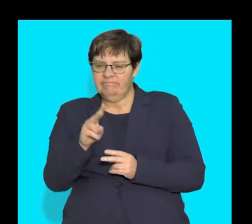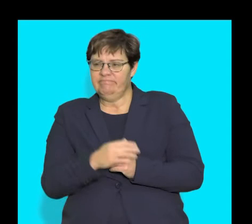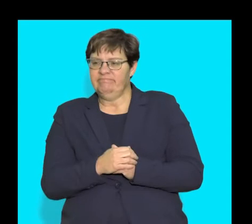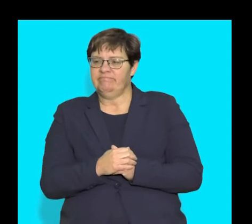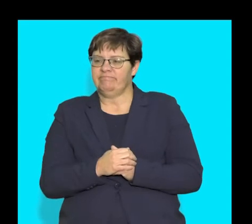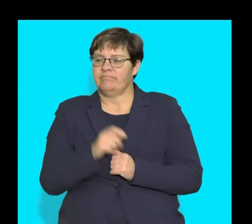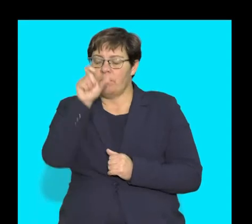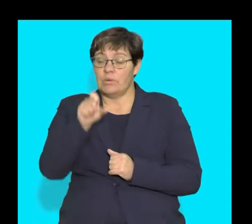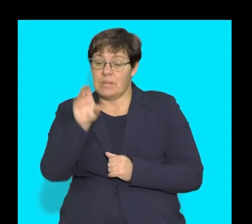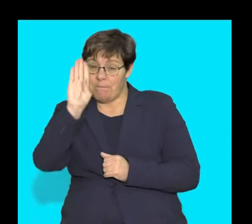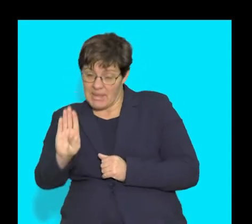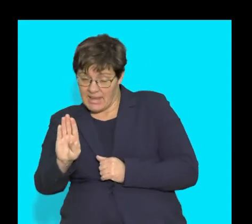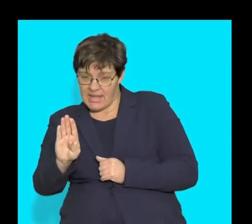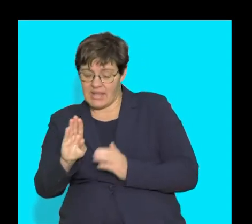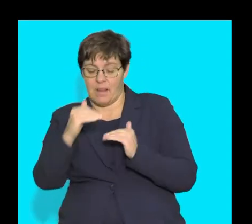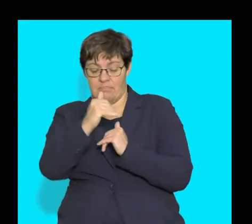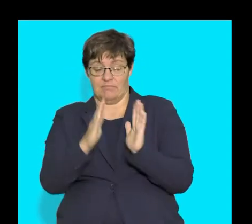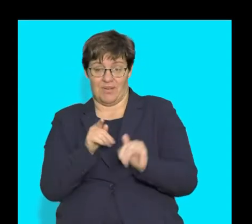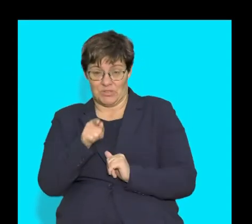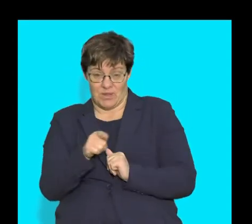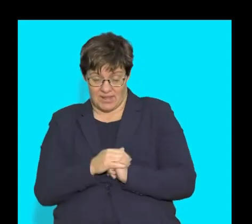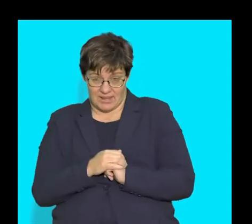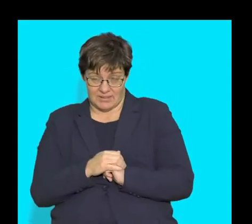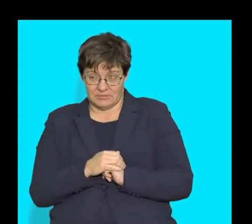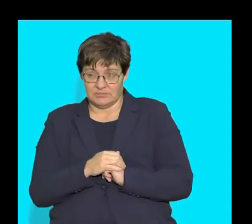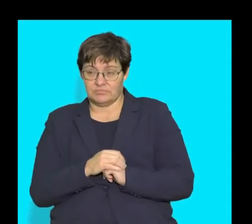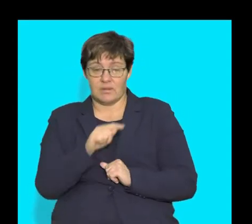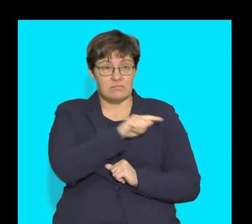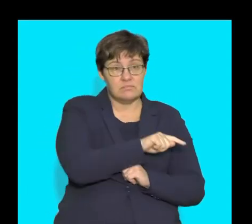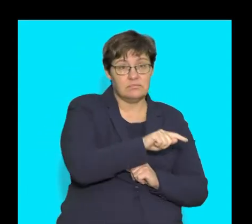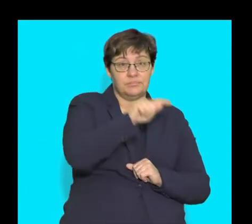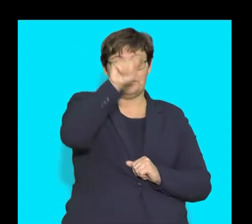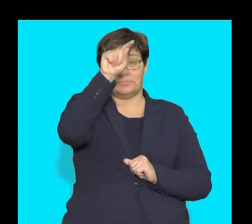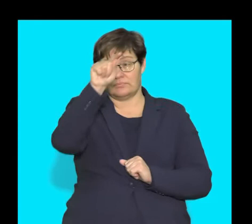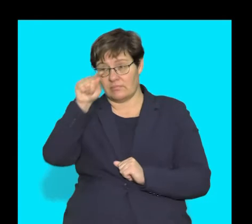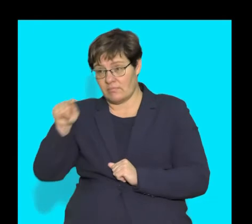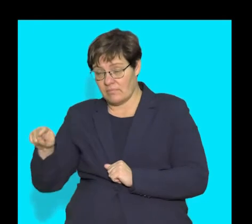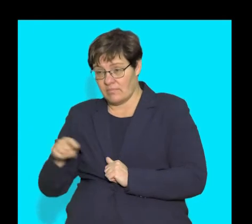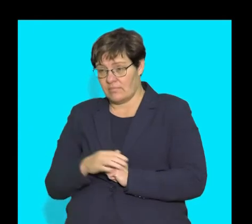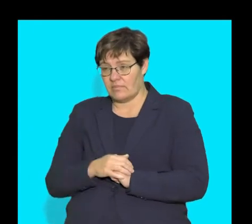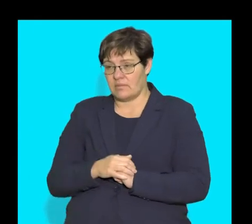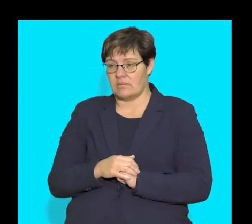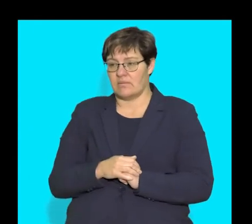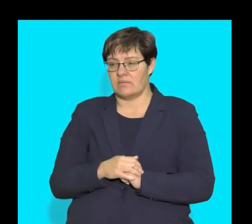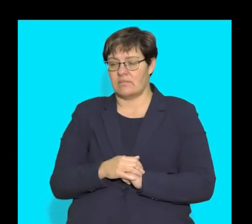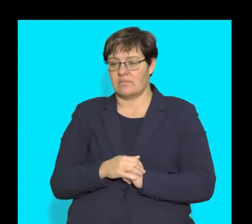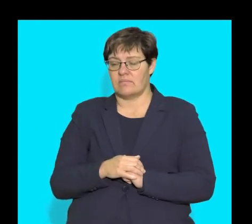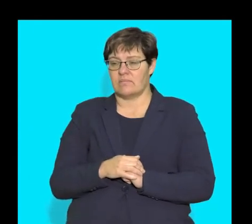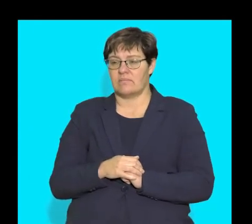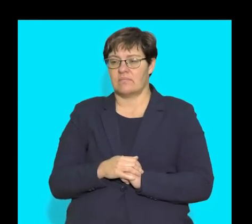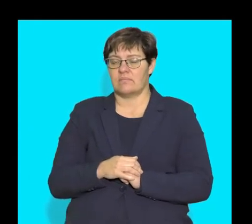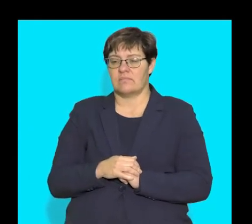person B is the diabetic, that's that line and it's indicated with squares, so that's the individual there.